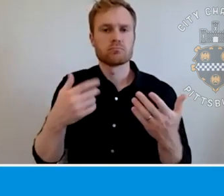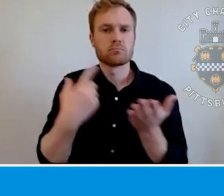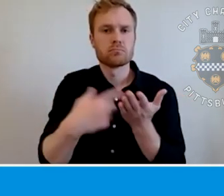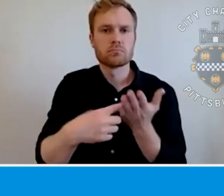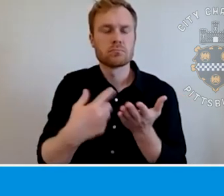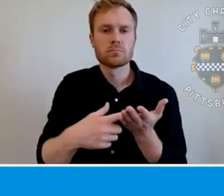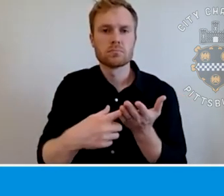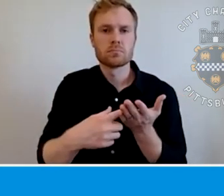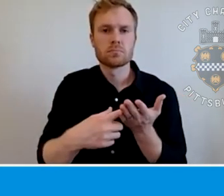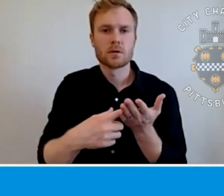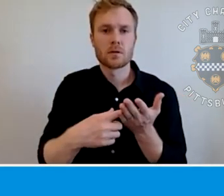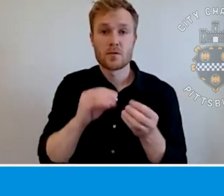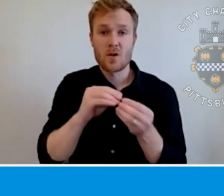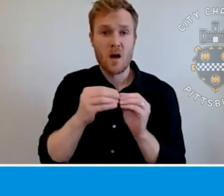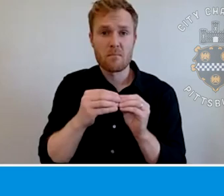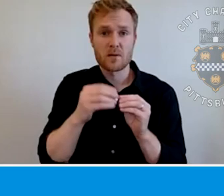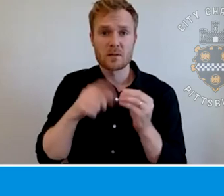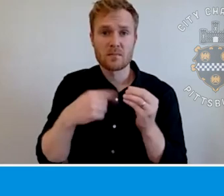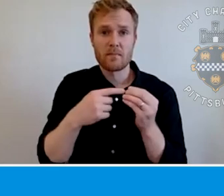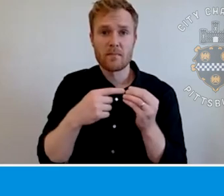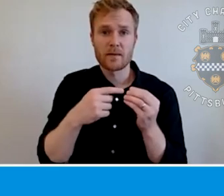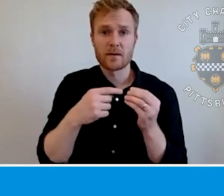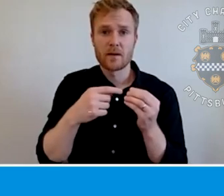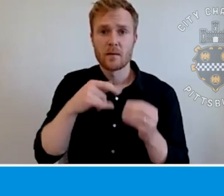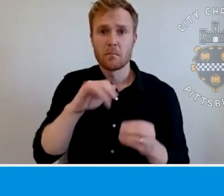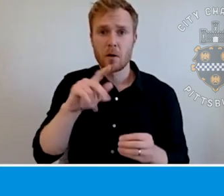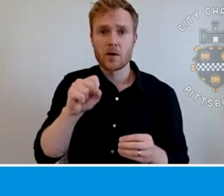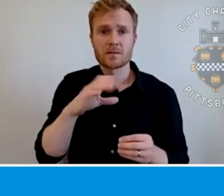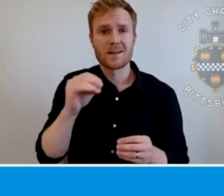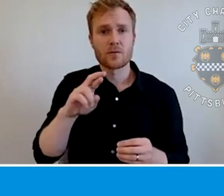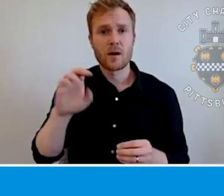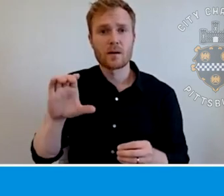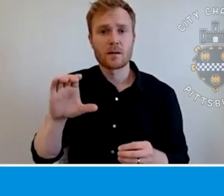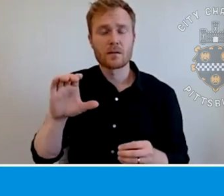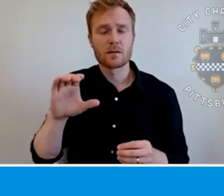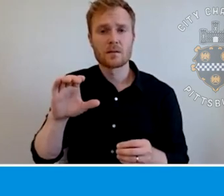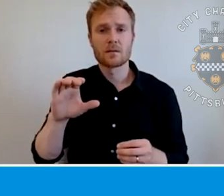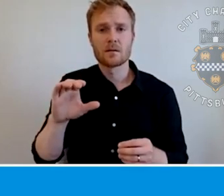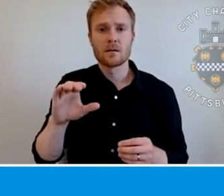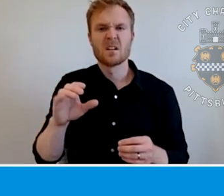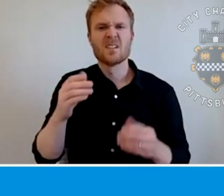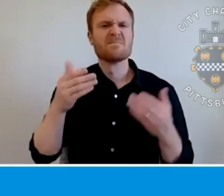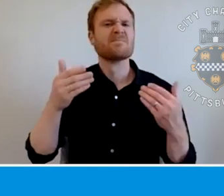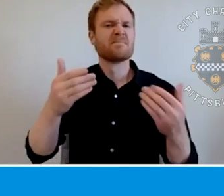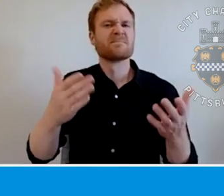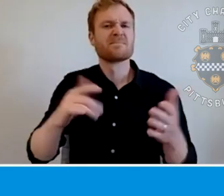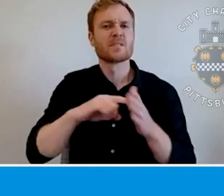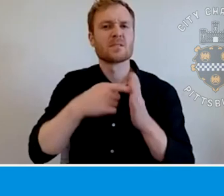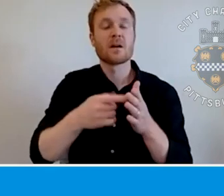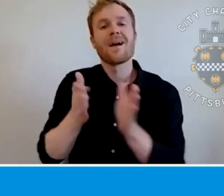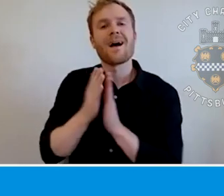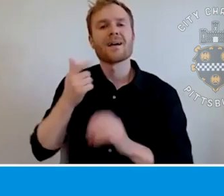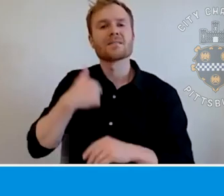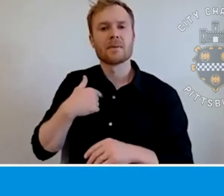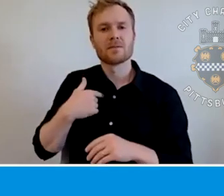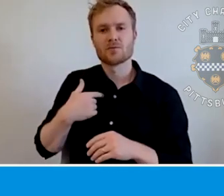Recreation? I think Ross, think you can go ahead and start and just ask me to advance the slides. You're welcome to advance